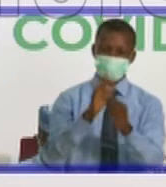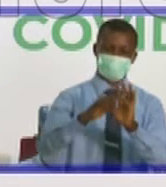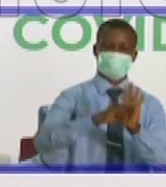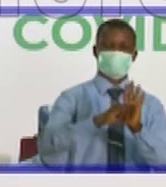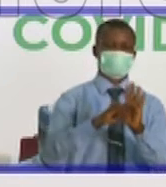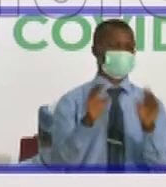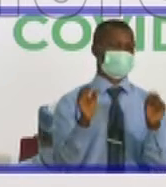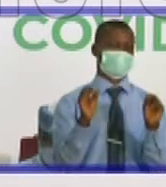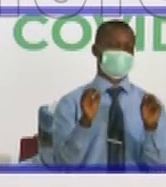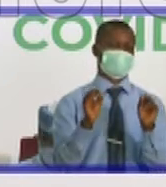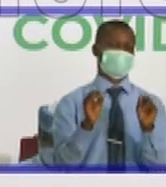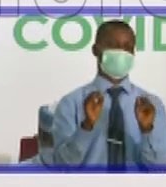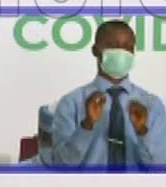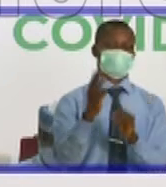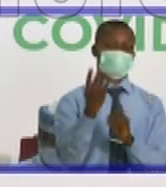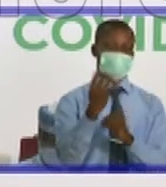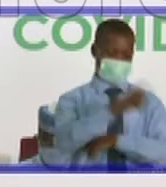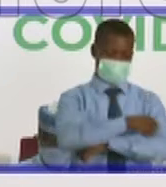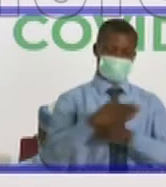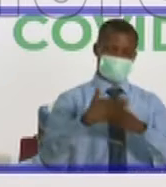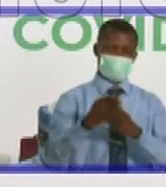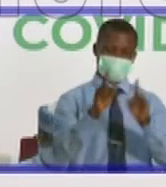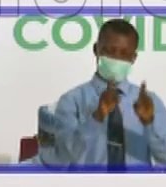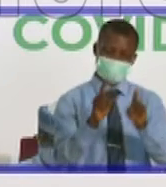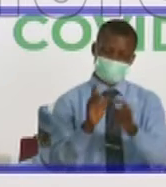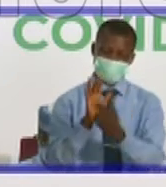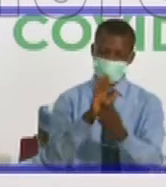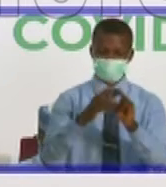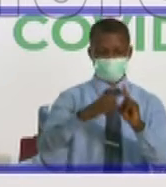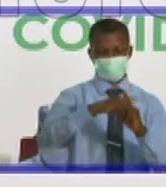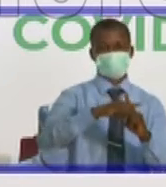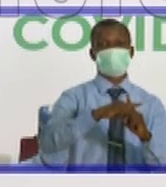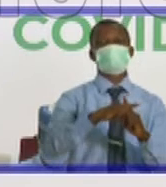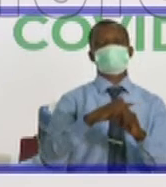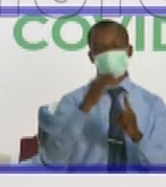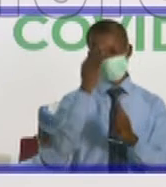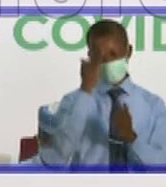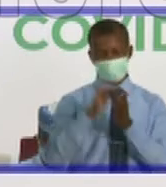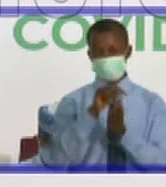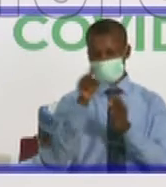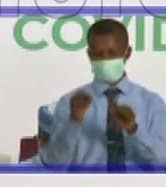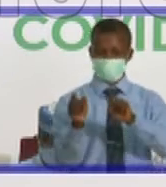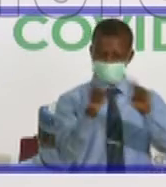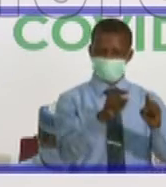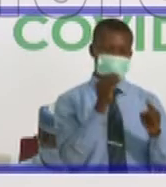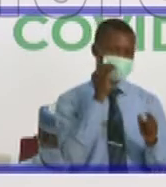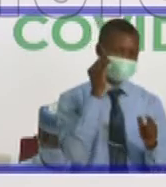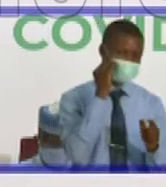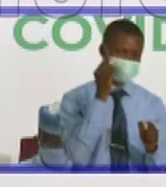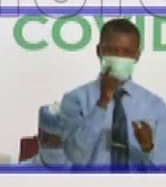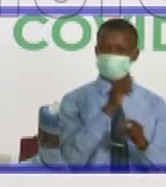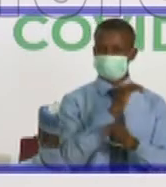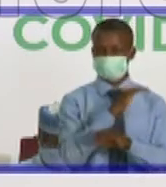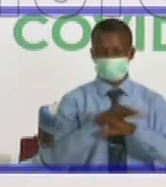discharged 14 days after your first positive with confidence that you can go home, that you are no longer infective,